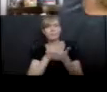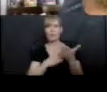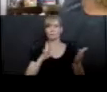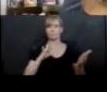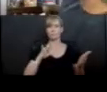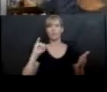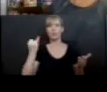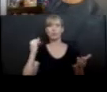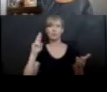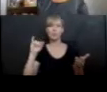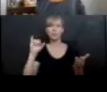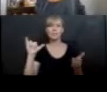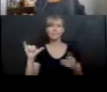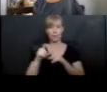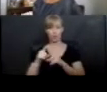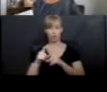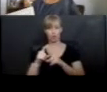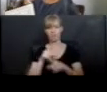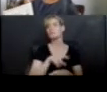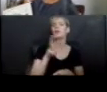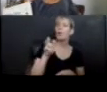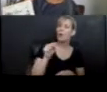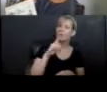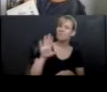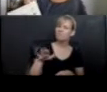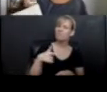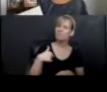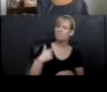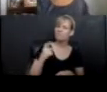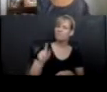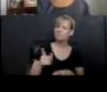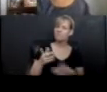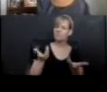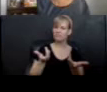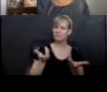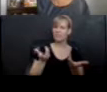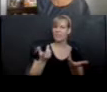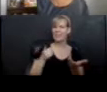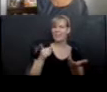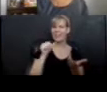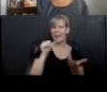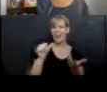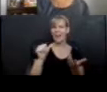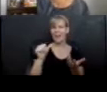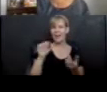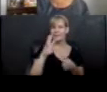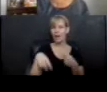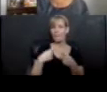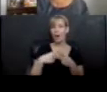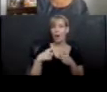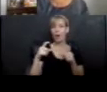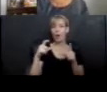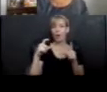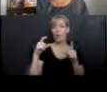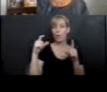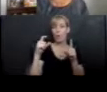behind me says juicy. Can I ask about that? I mean, we're not just talking about words that are said in